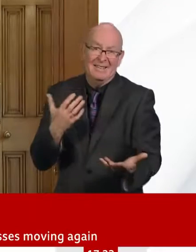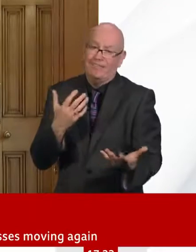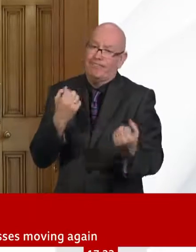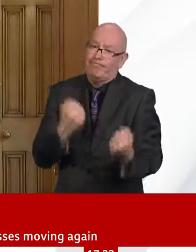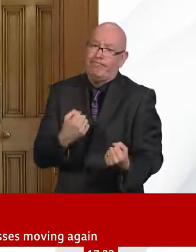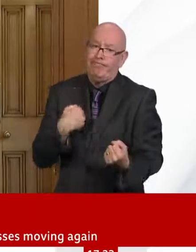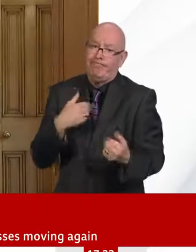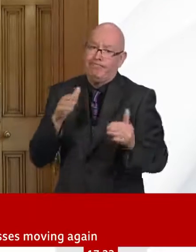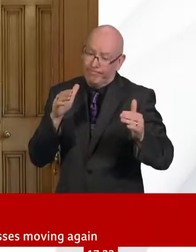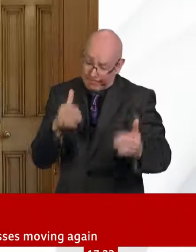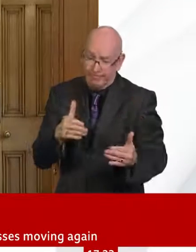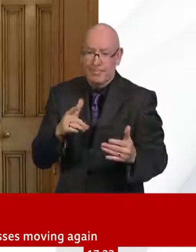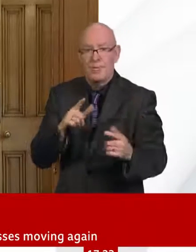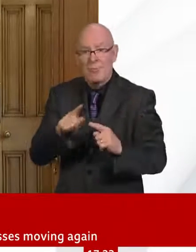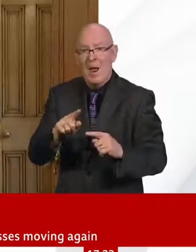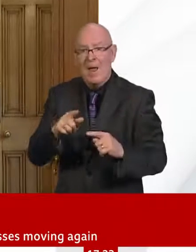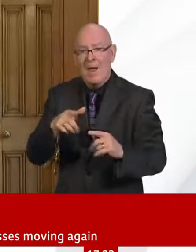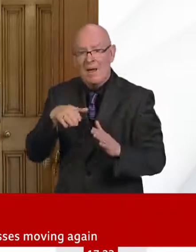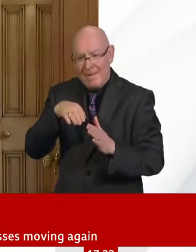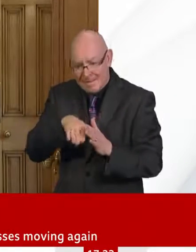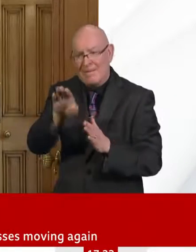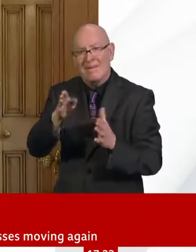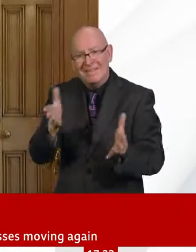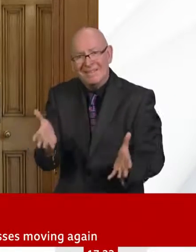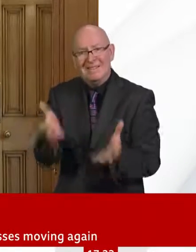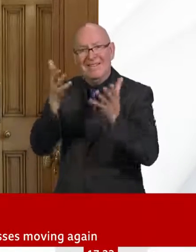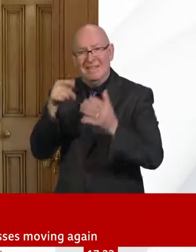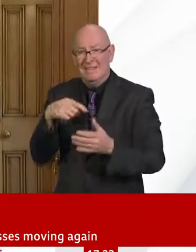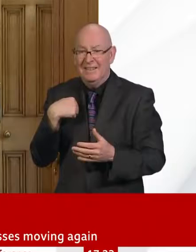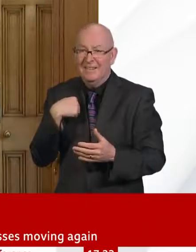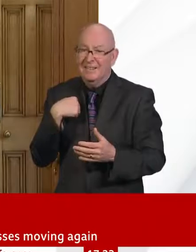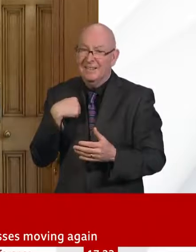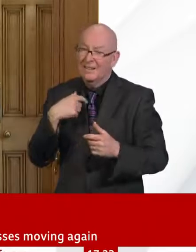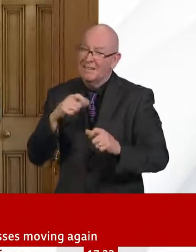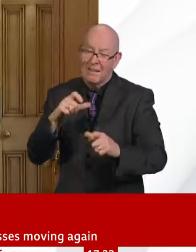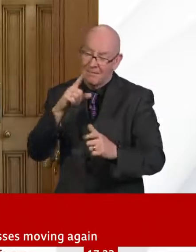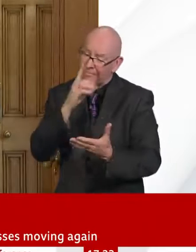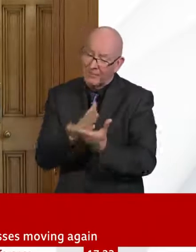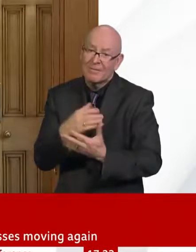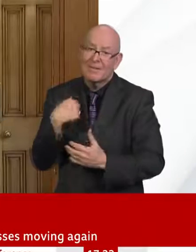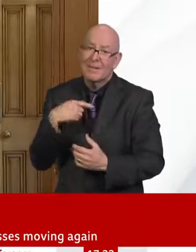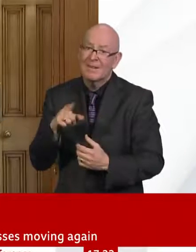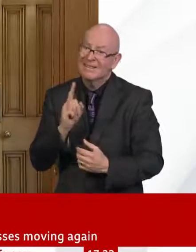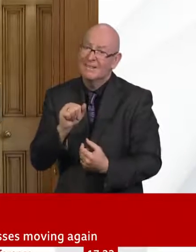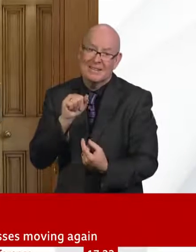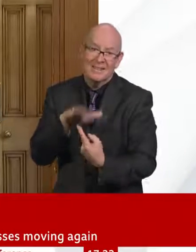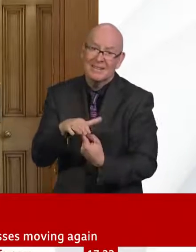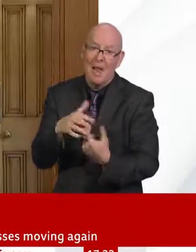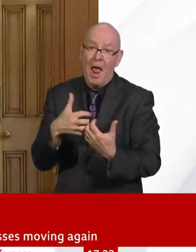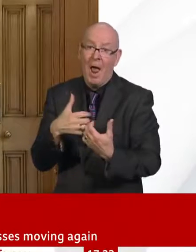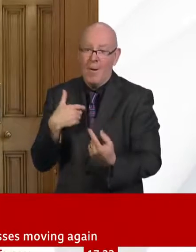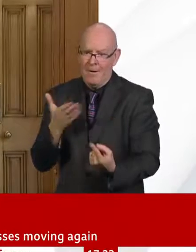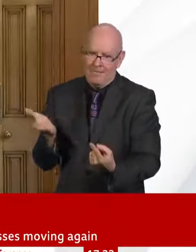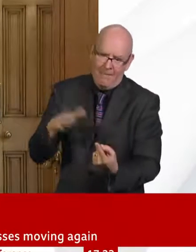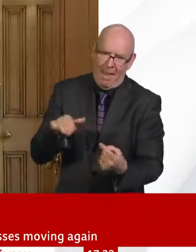And when we think about our economic recovery, I think about it as one in which we're all in together as well, and one where every single part of this